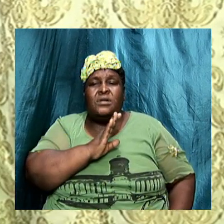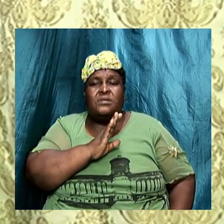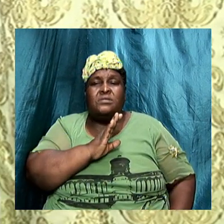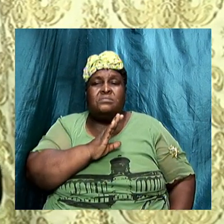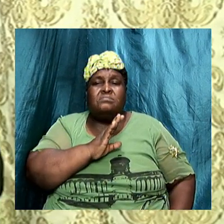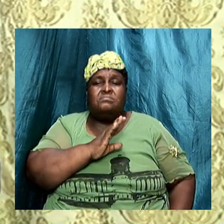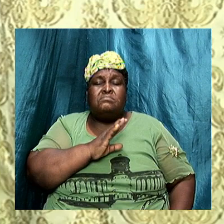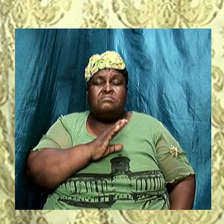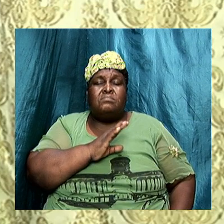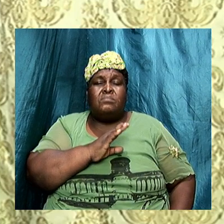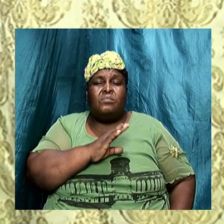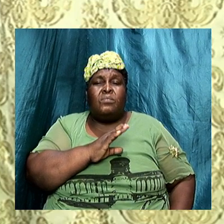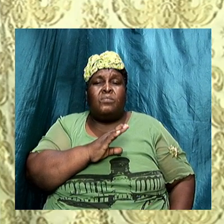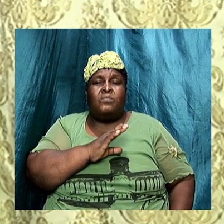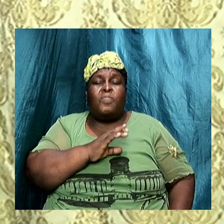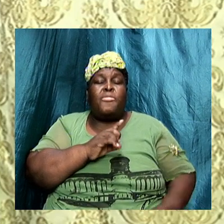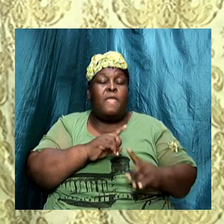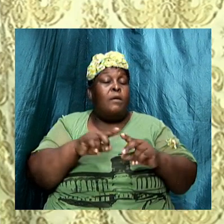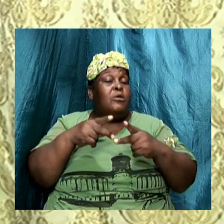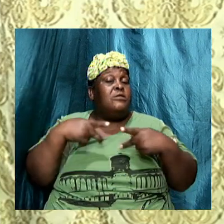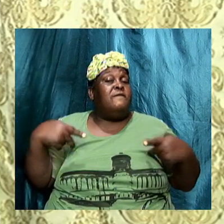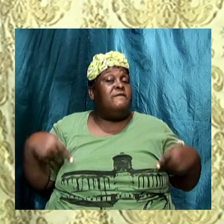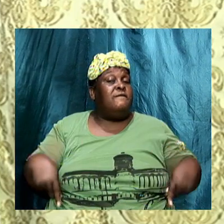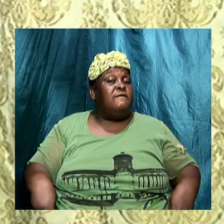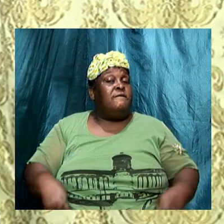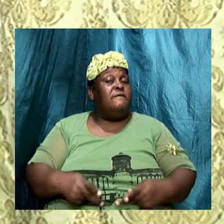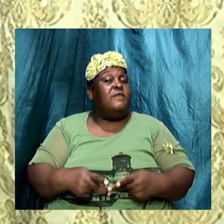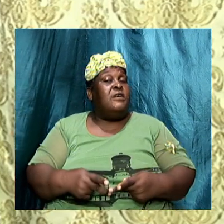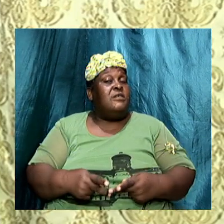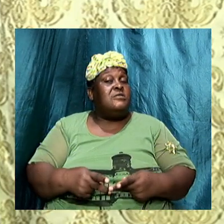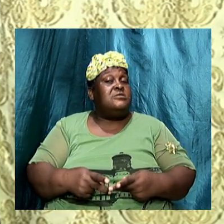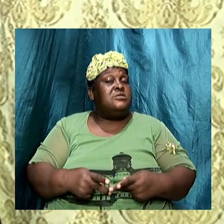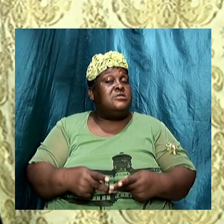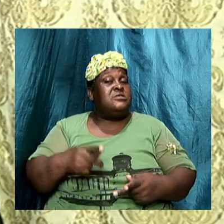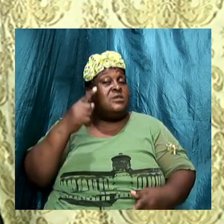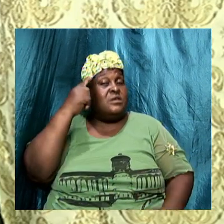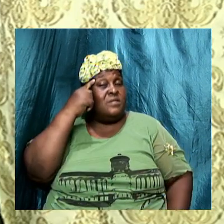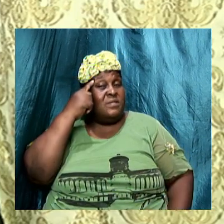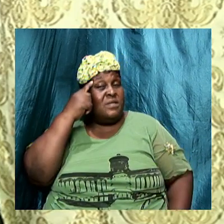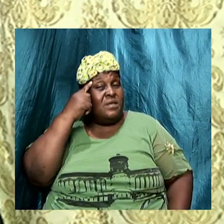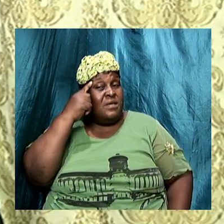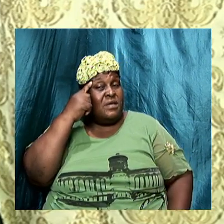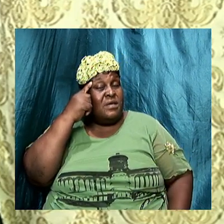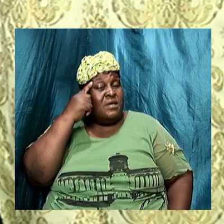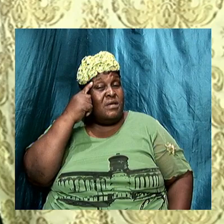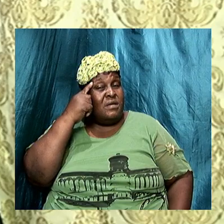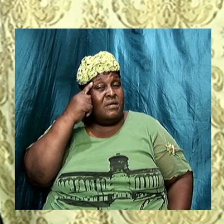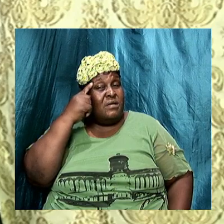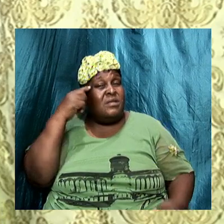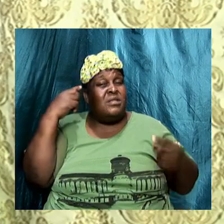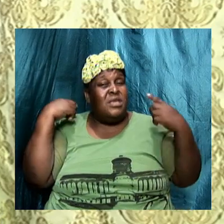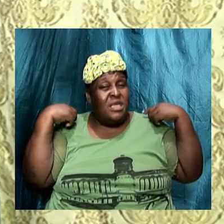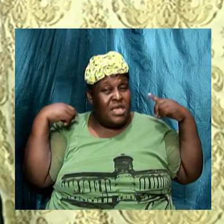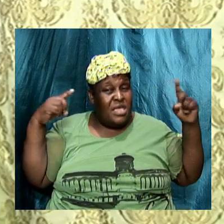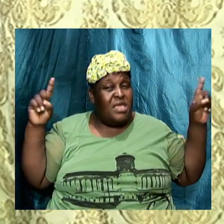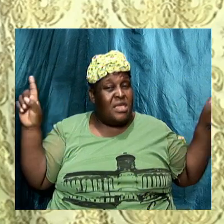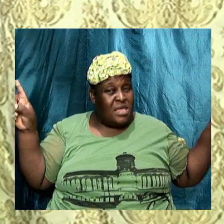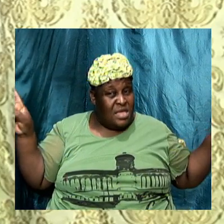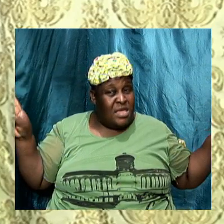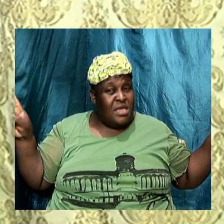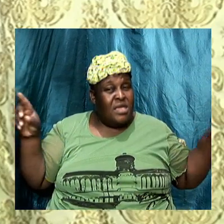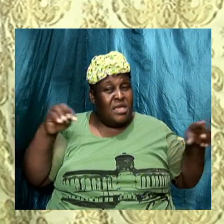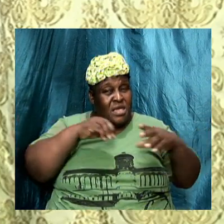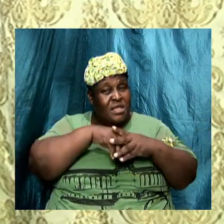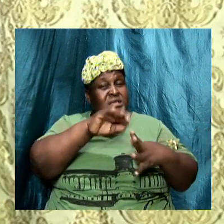but the Pharisees thought the existence of angels demons and the spiritual realm so